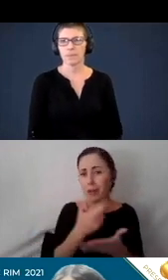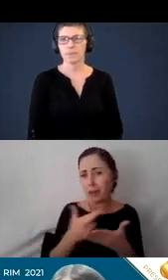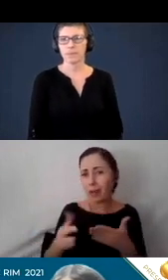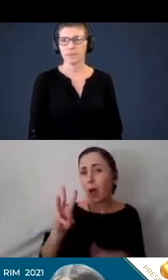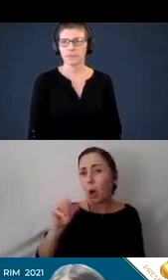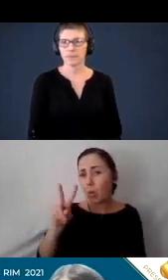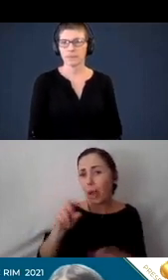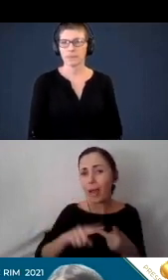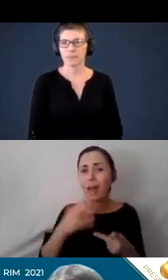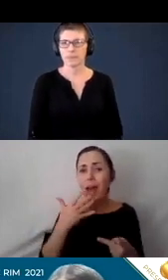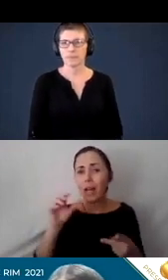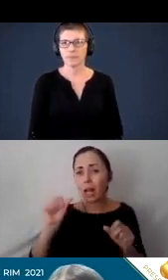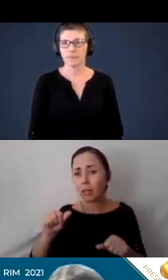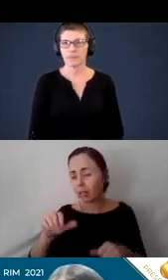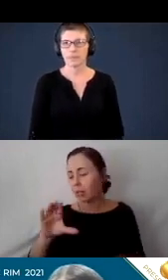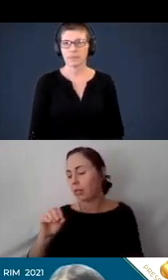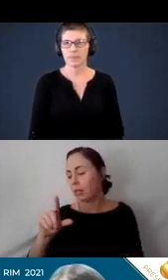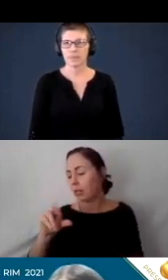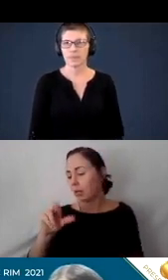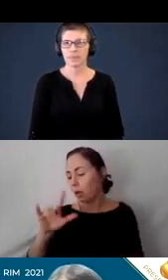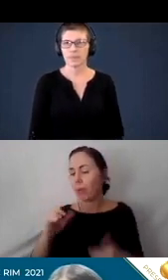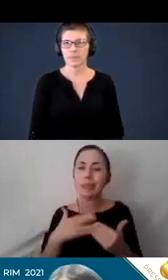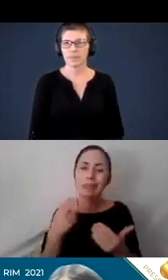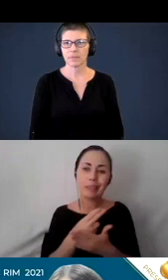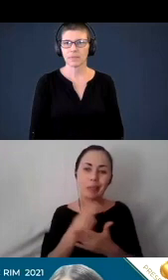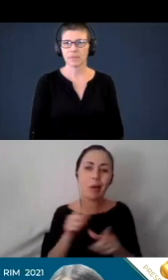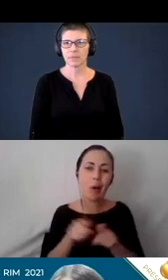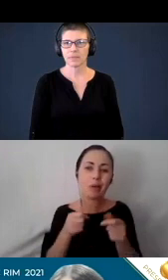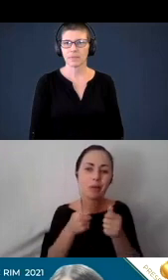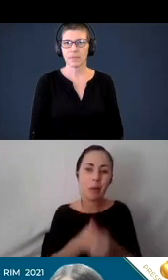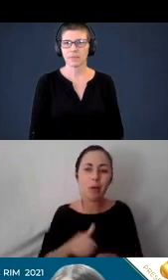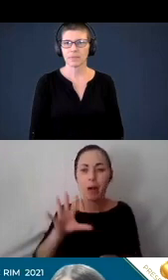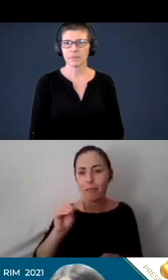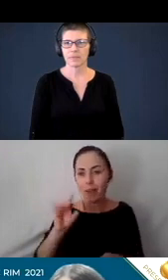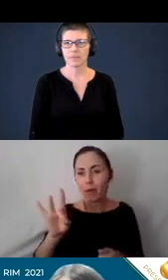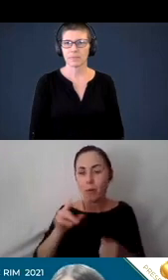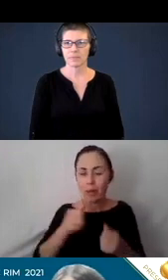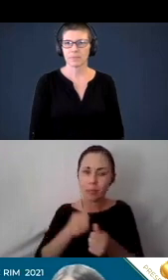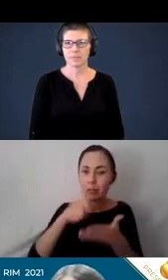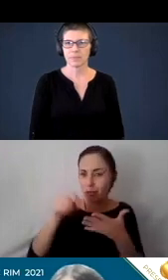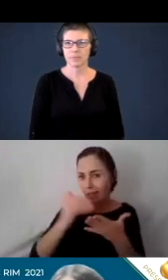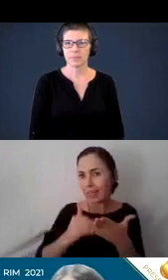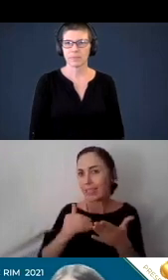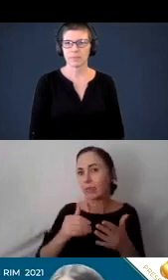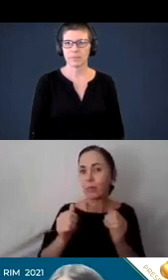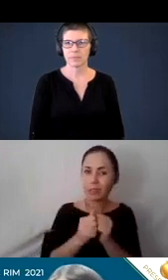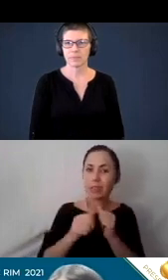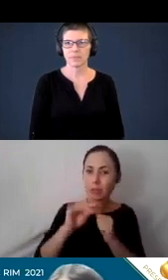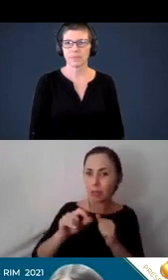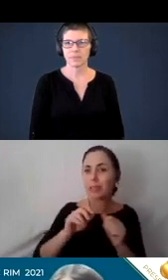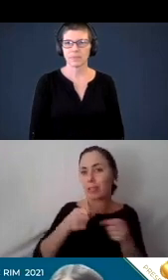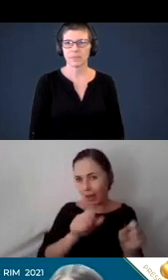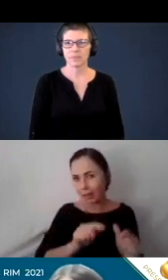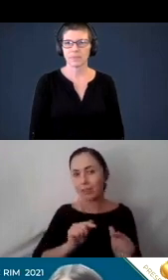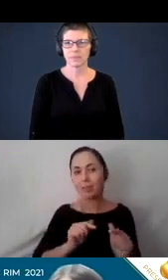and Colorable, which are easy to use, and a 508 compliant checklist with testing tools and strategies. And all these